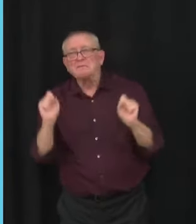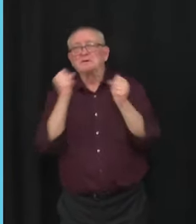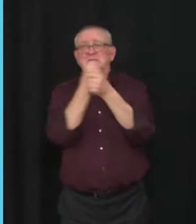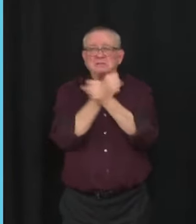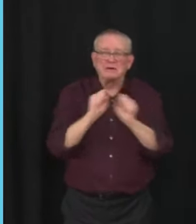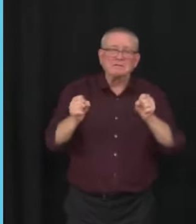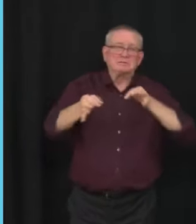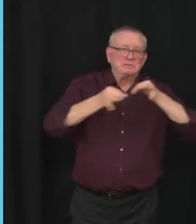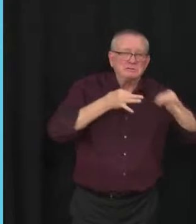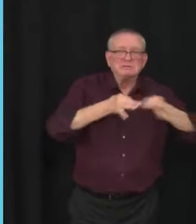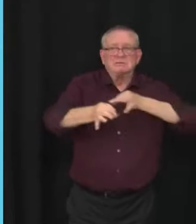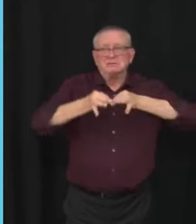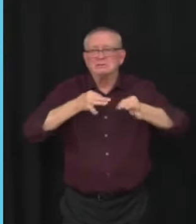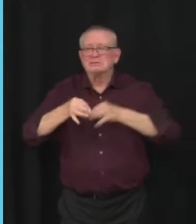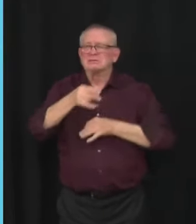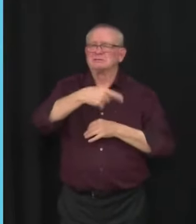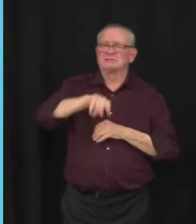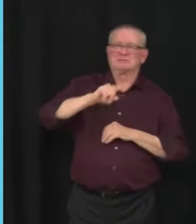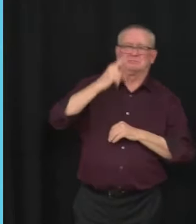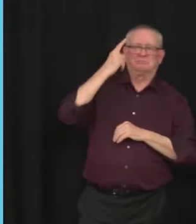of vaccines for themselves?